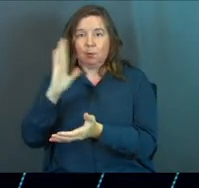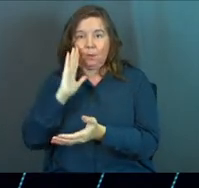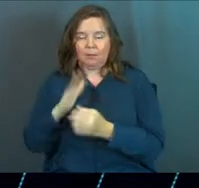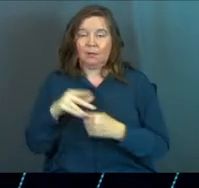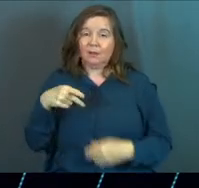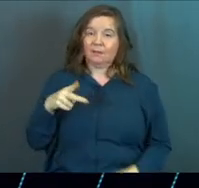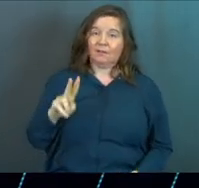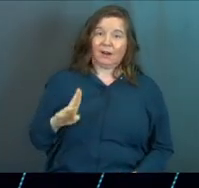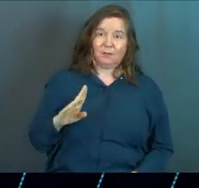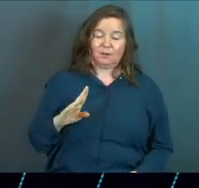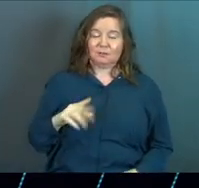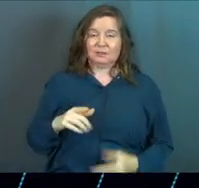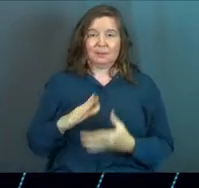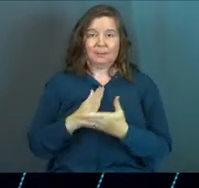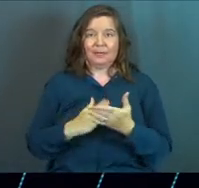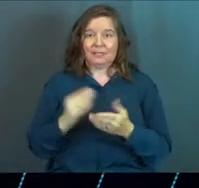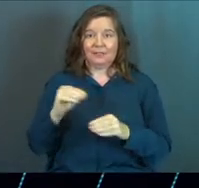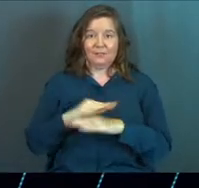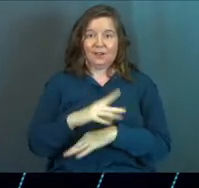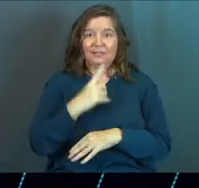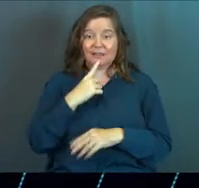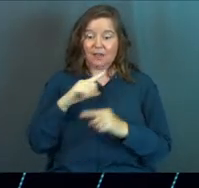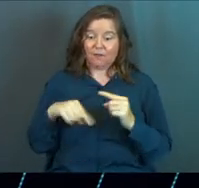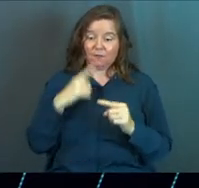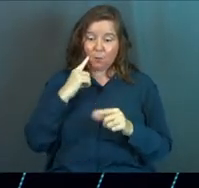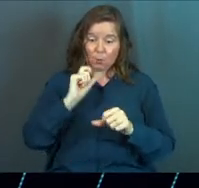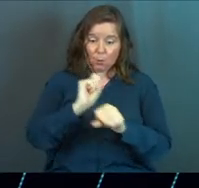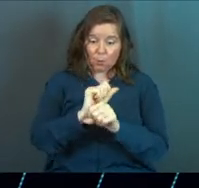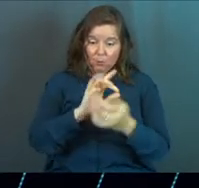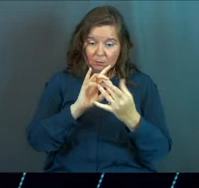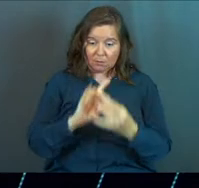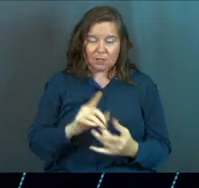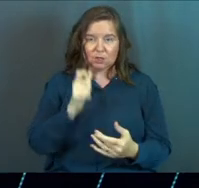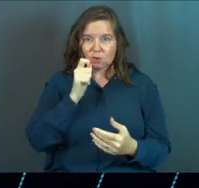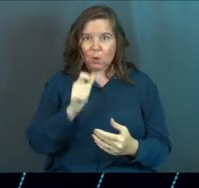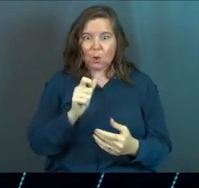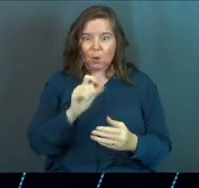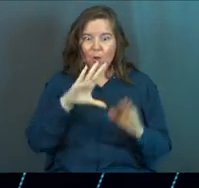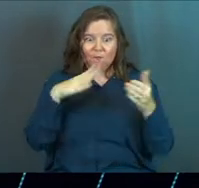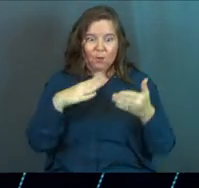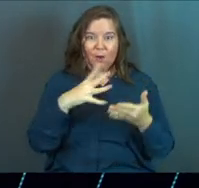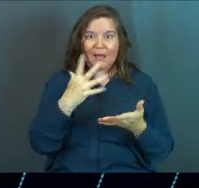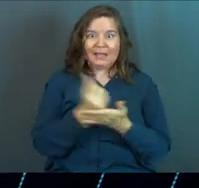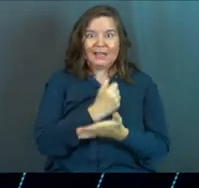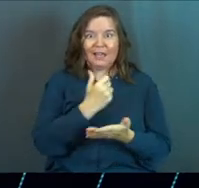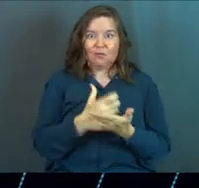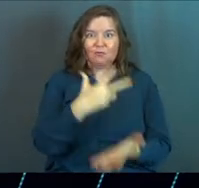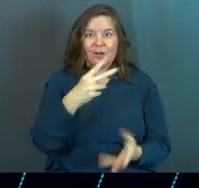This is Proverbs just coming in with a piece of advice and saying, when it comes to work, don't give in to get rich quick schemes.